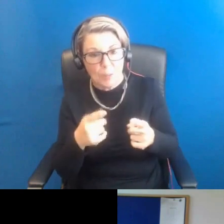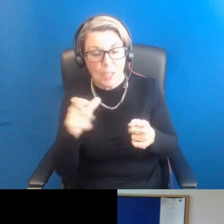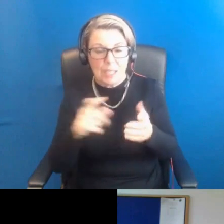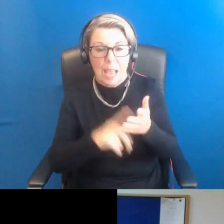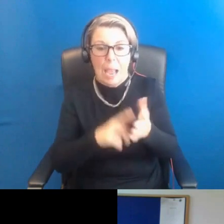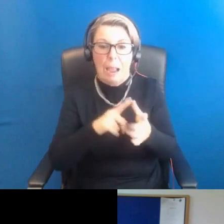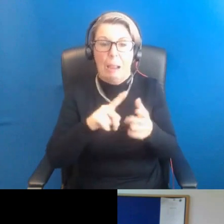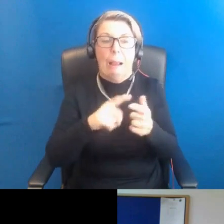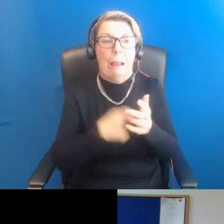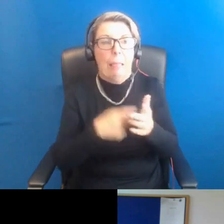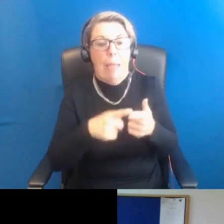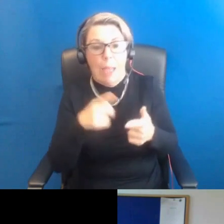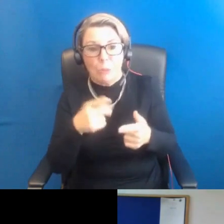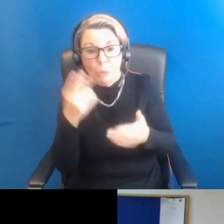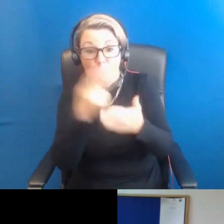little drawing of me.